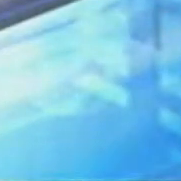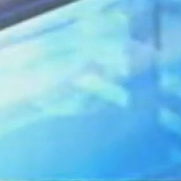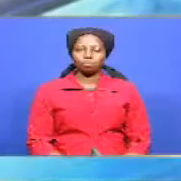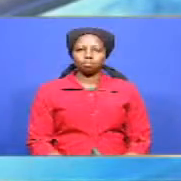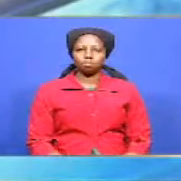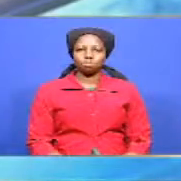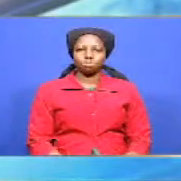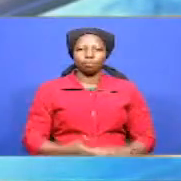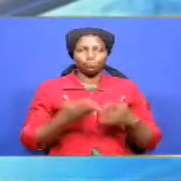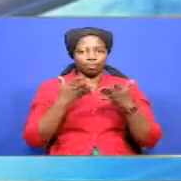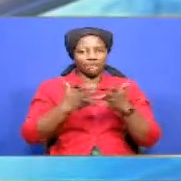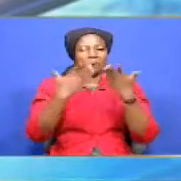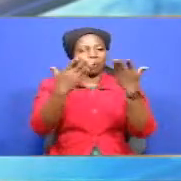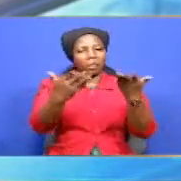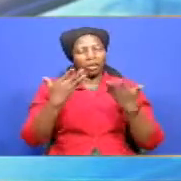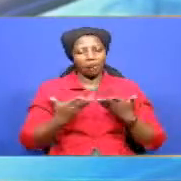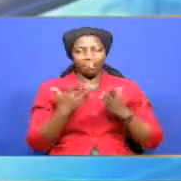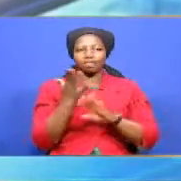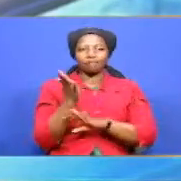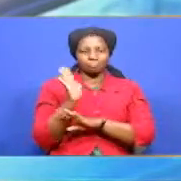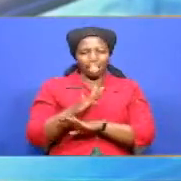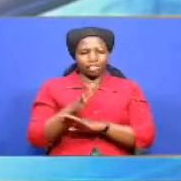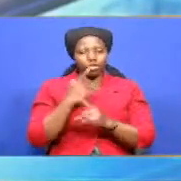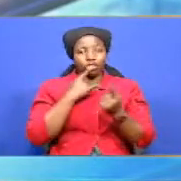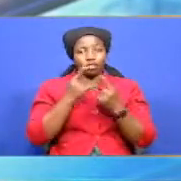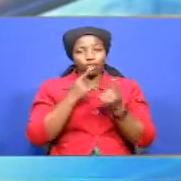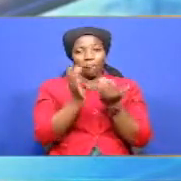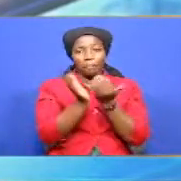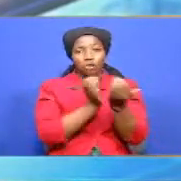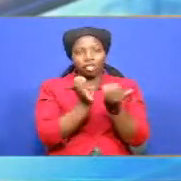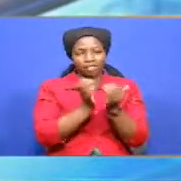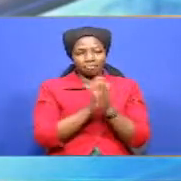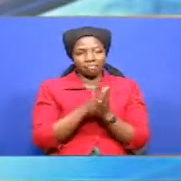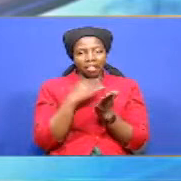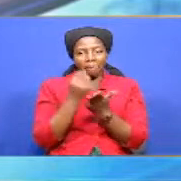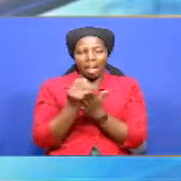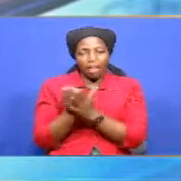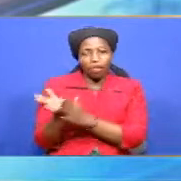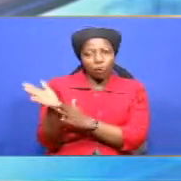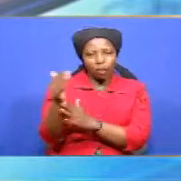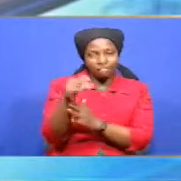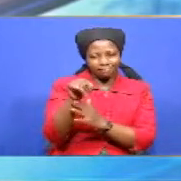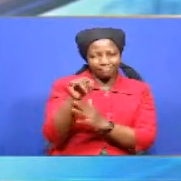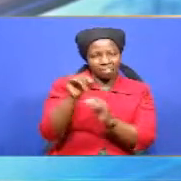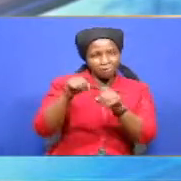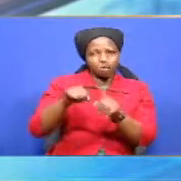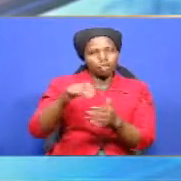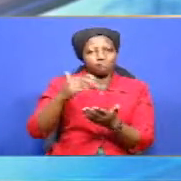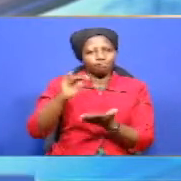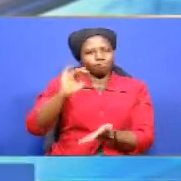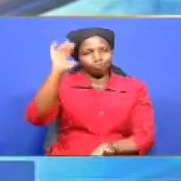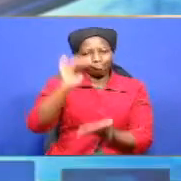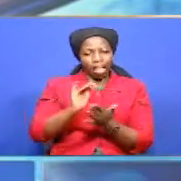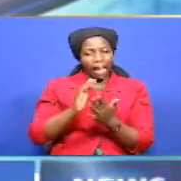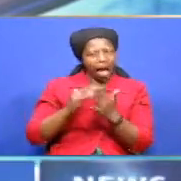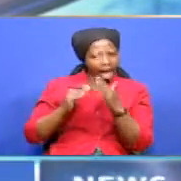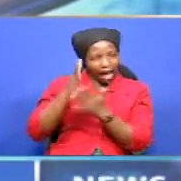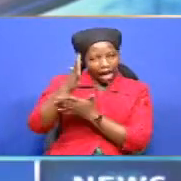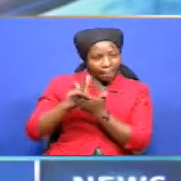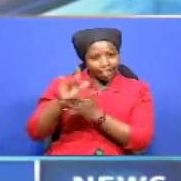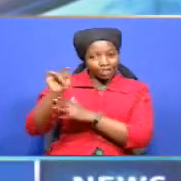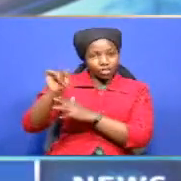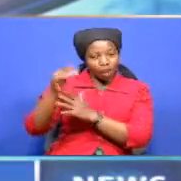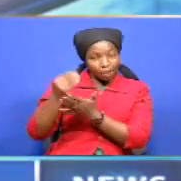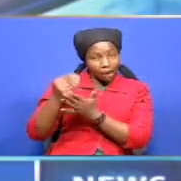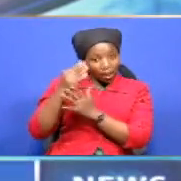now welcome back let's talk business revenue collection is likely to drop by close to half a trillion shillings